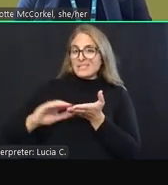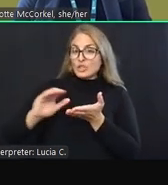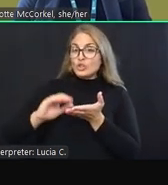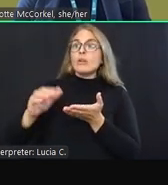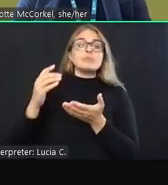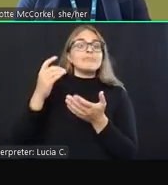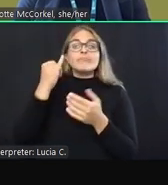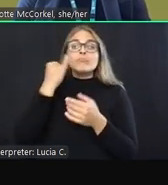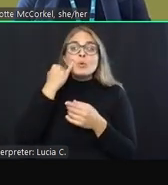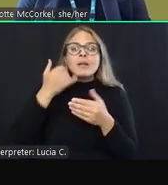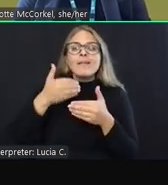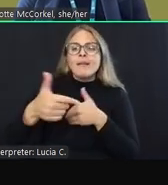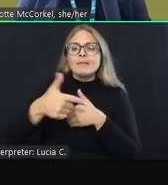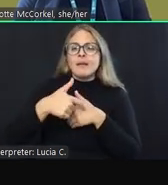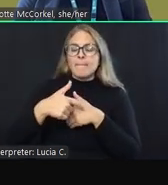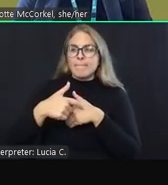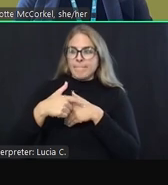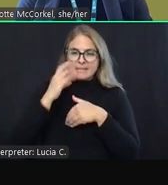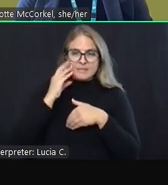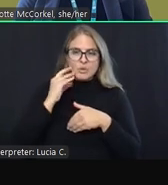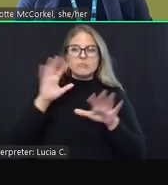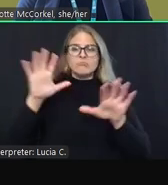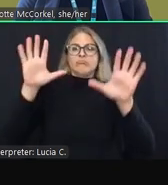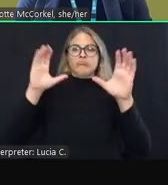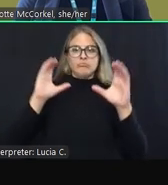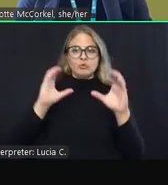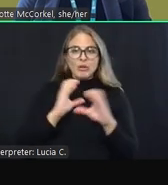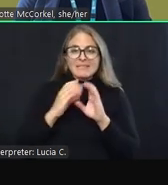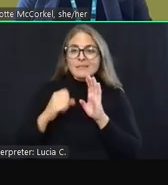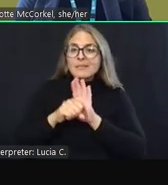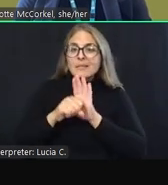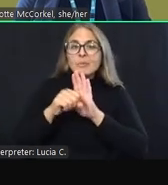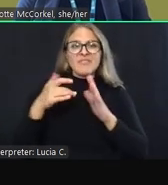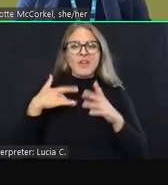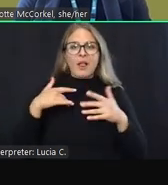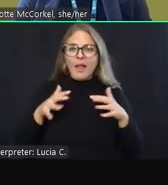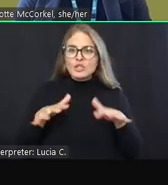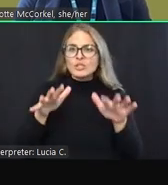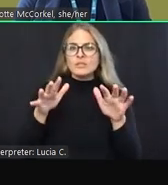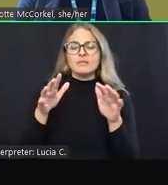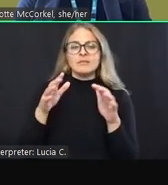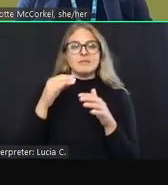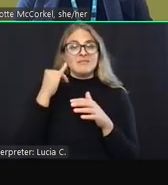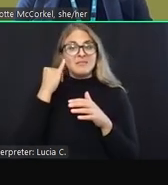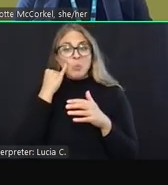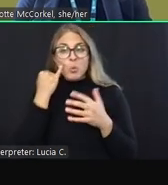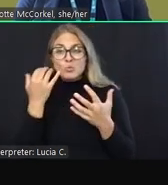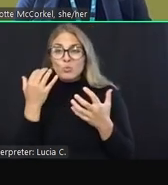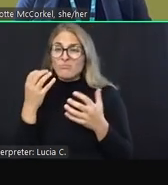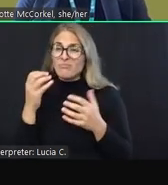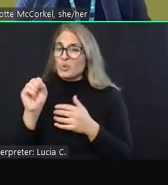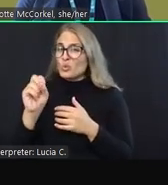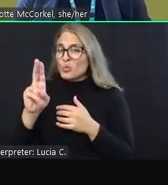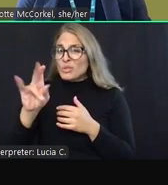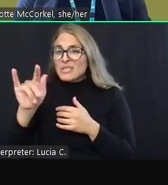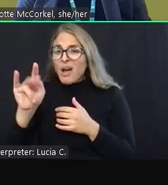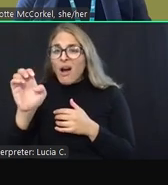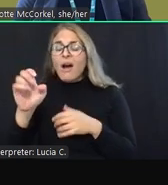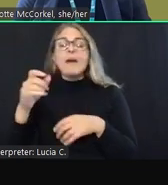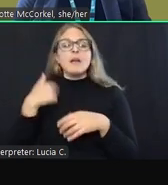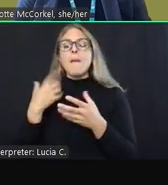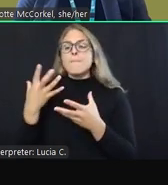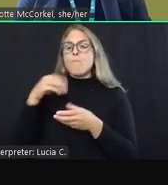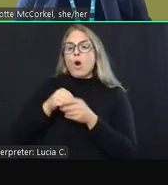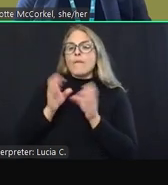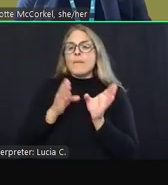experiencing that set of symptoms, let's say about anxiety, again about suicide, that part of their discharge plan is